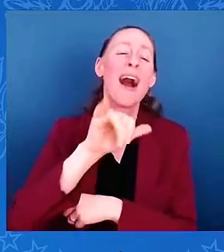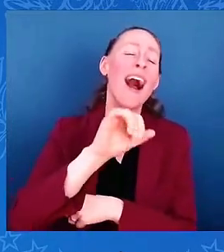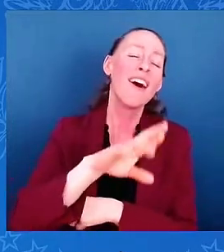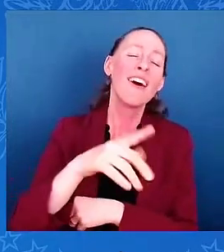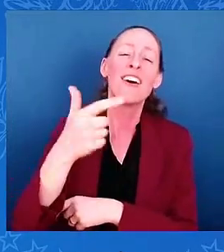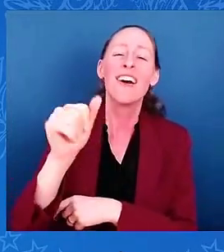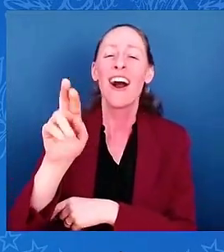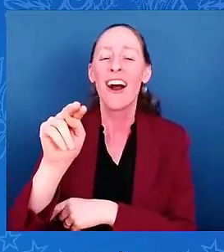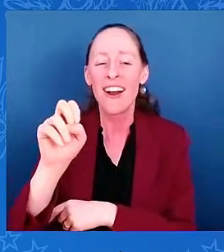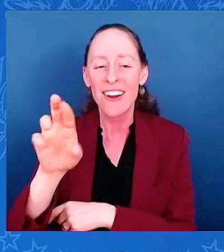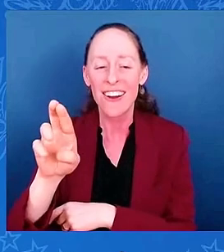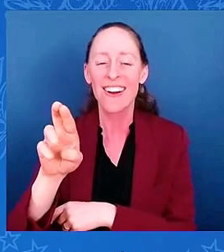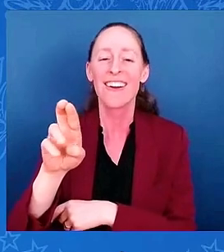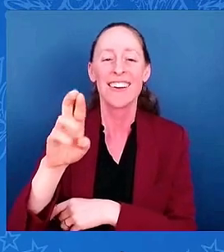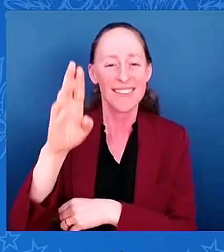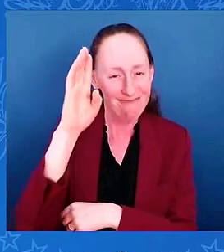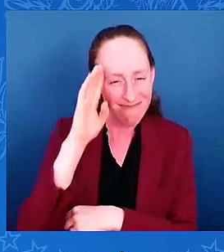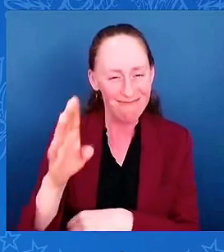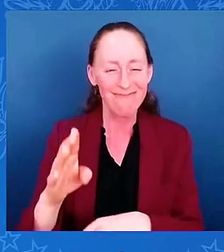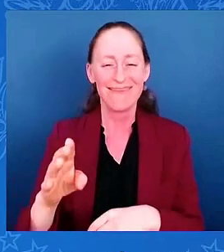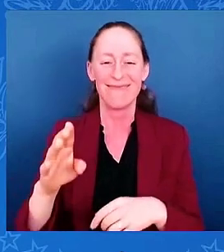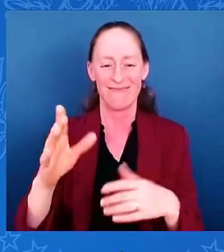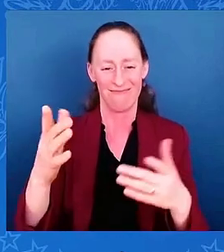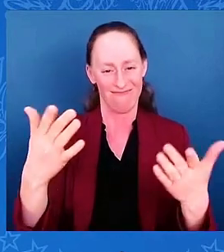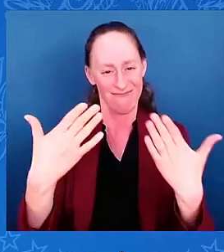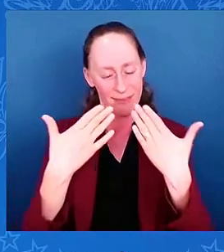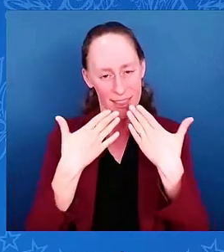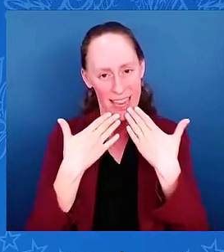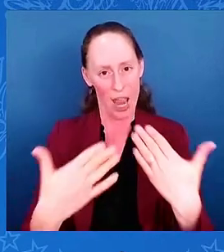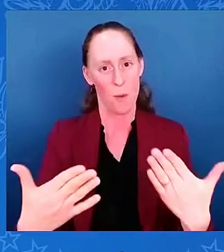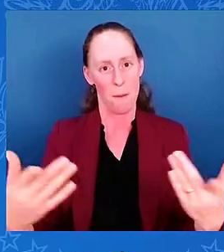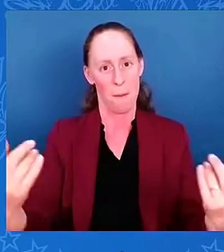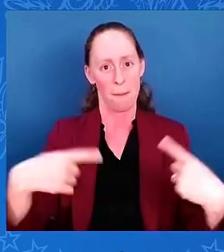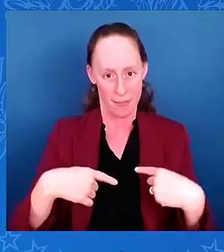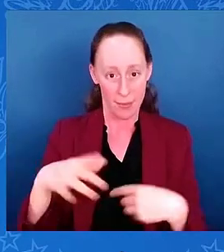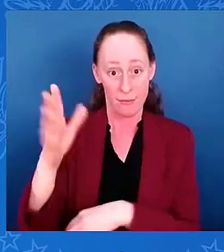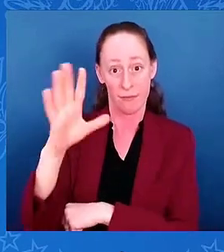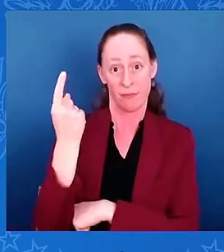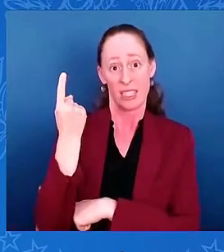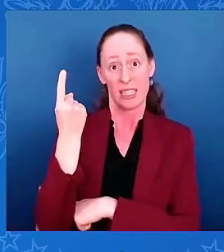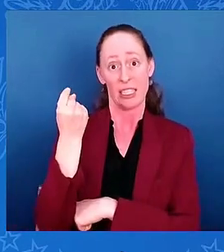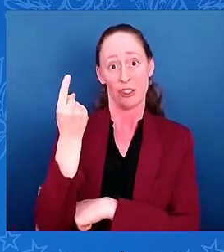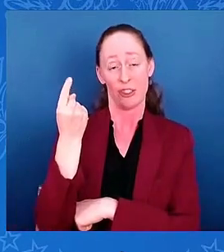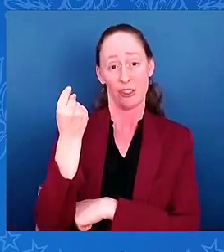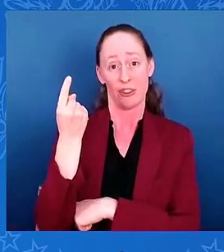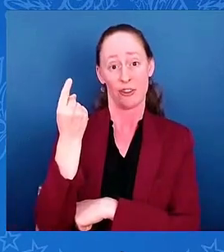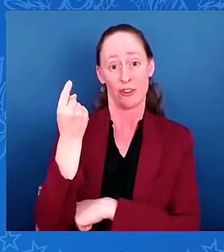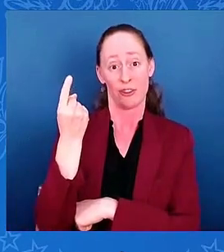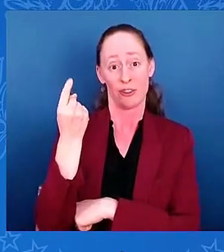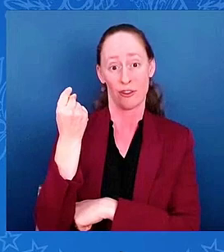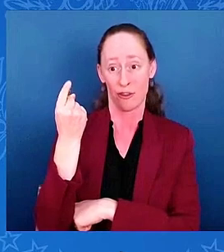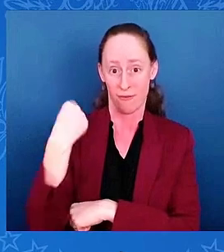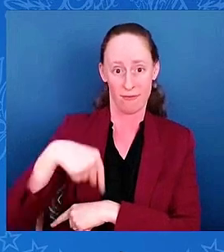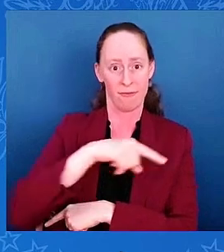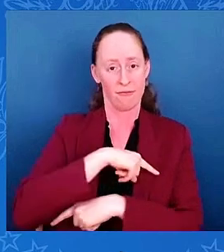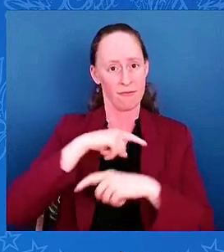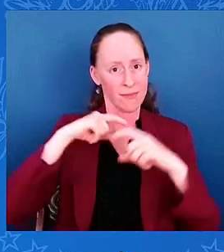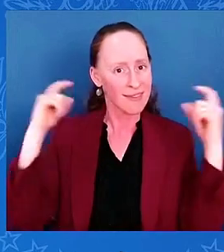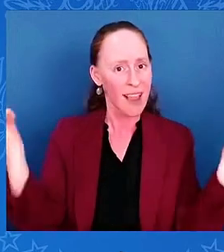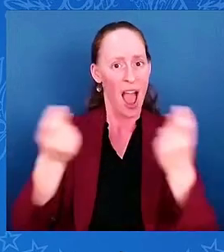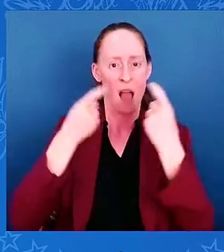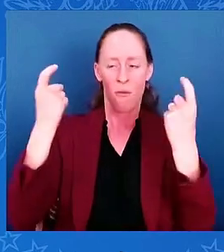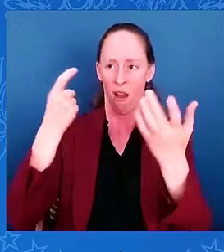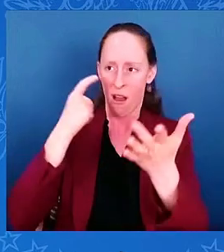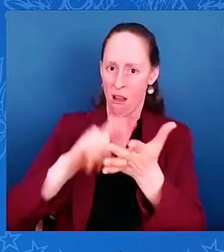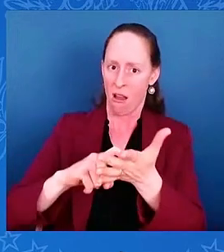At last year's White House Super Bowl celebration, I said this team was building a dynasty, which means everyone's coming to you.